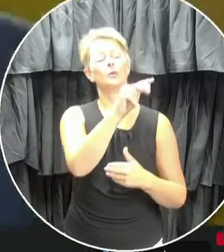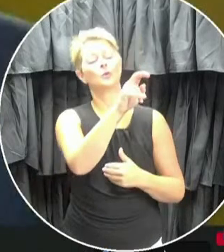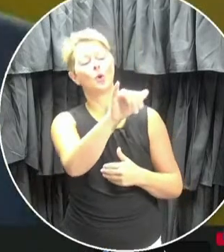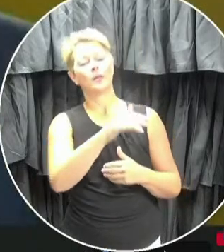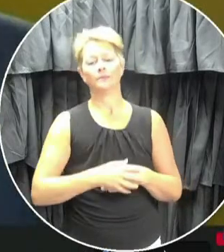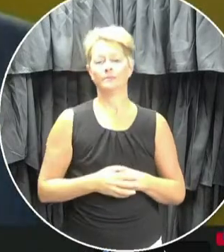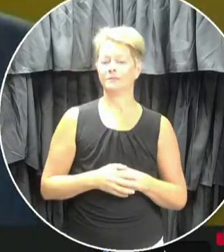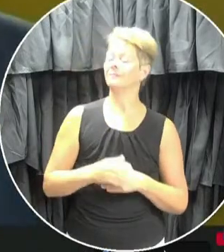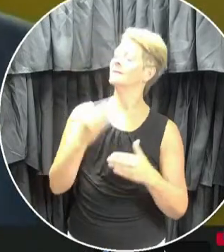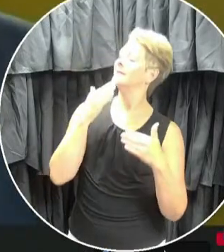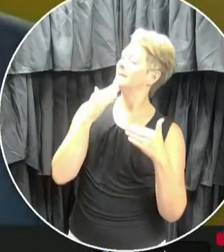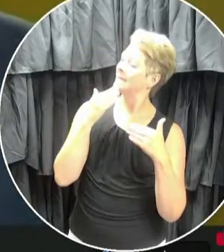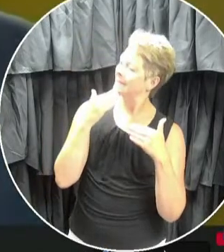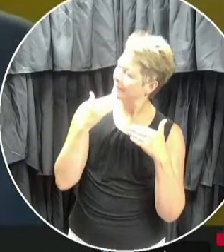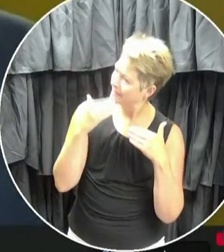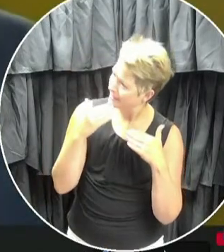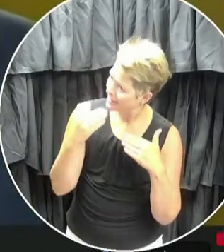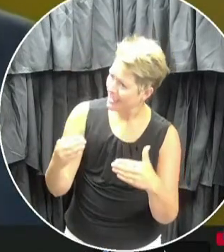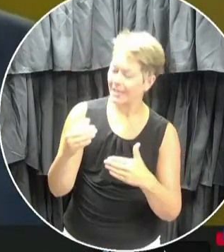Thank you, Grandway.